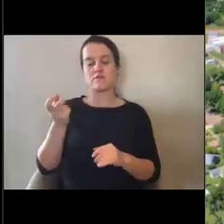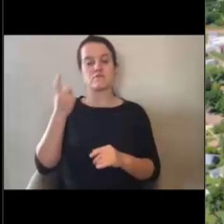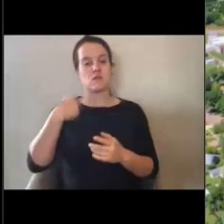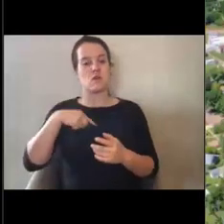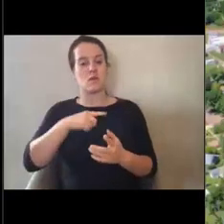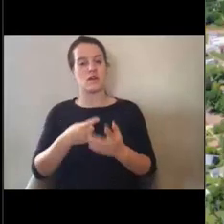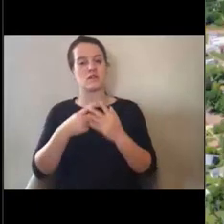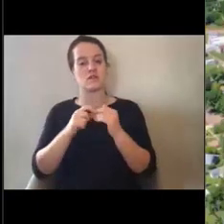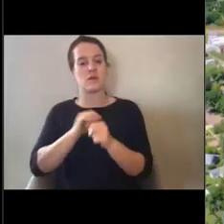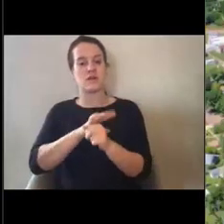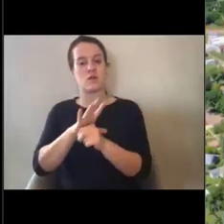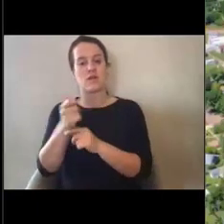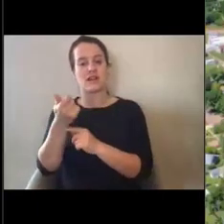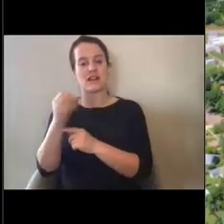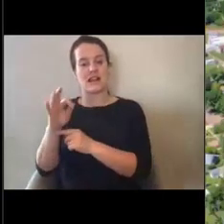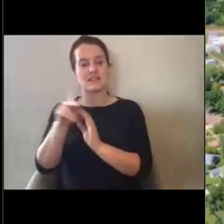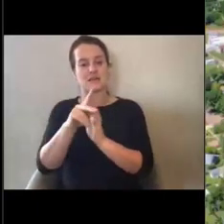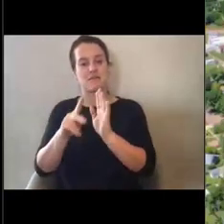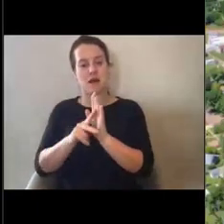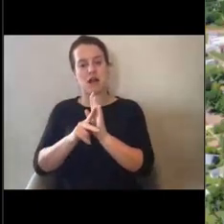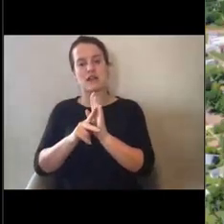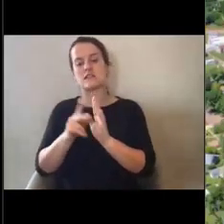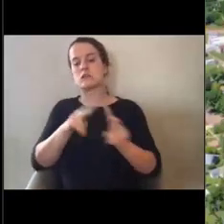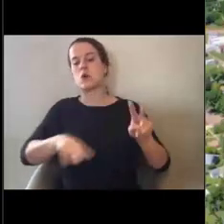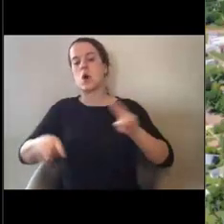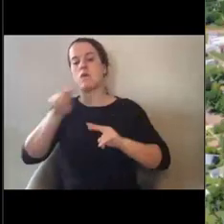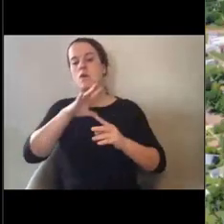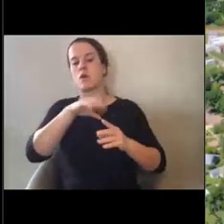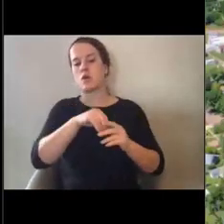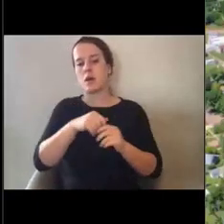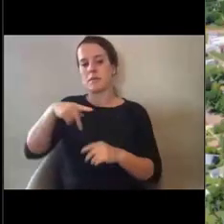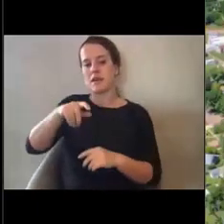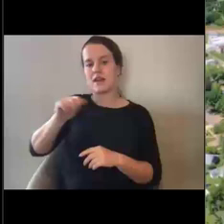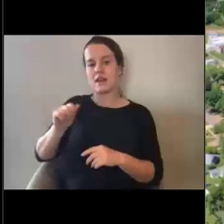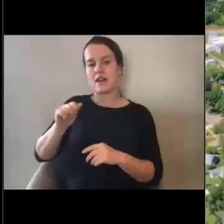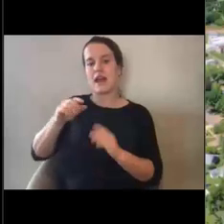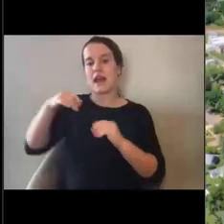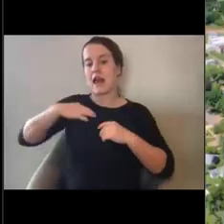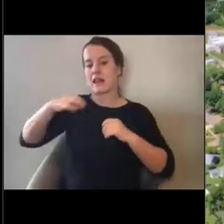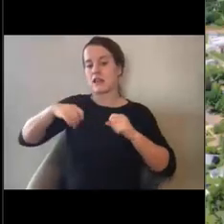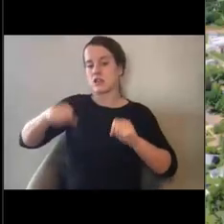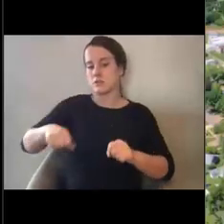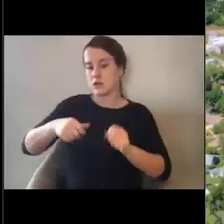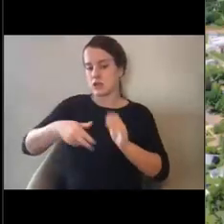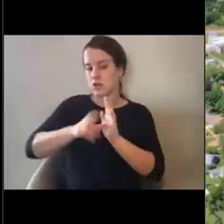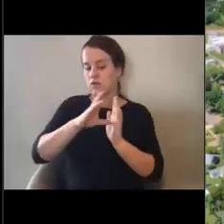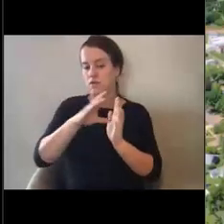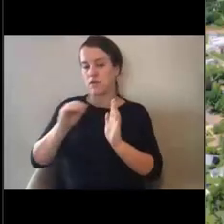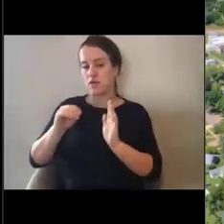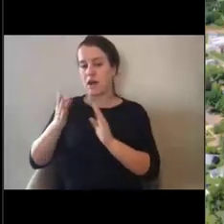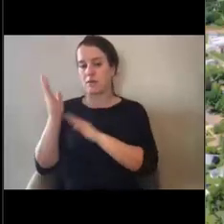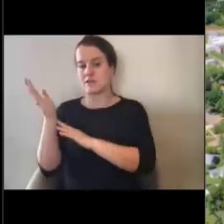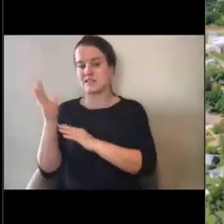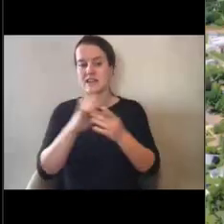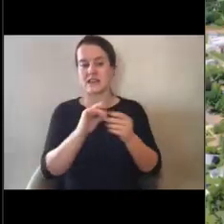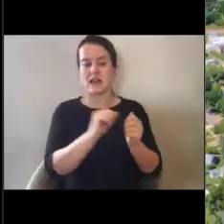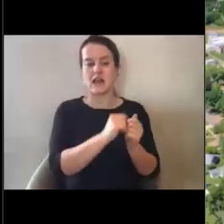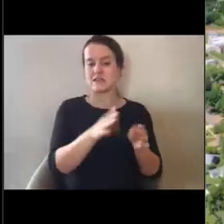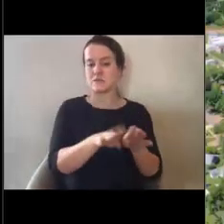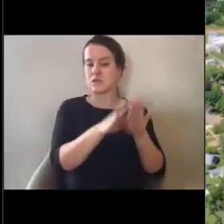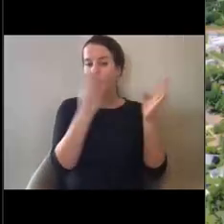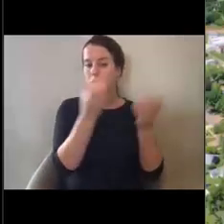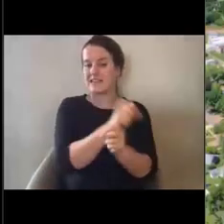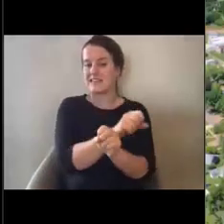-19 policy overview, including a PA eligibility overview and presentations on safe opening and operations